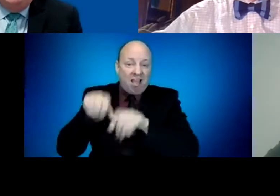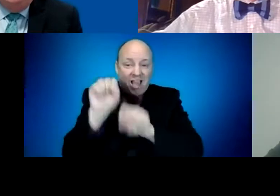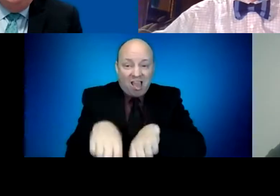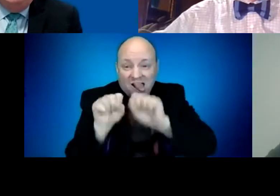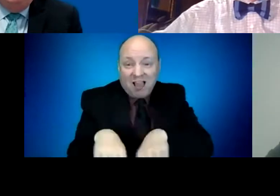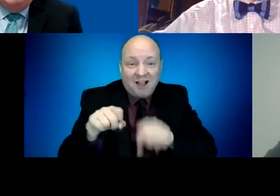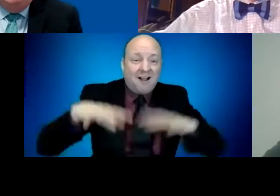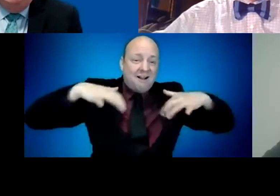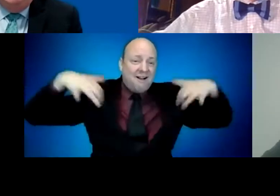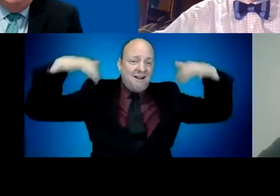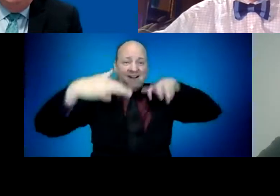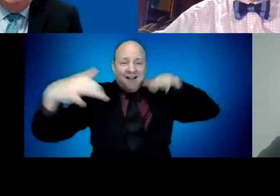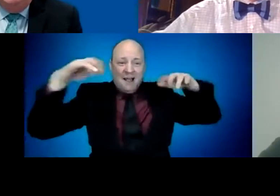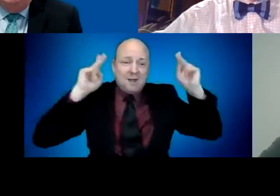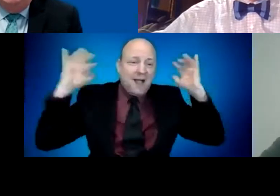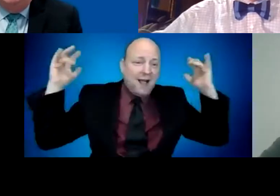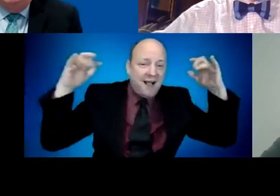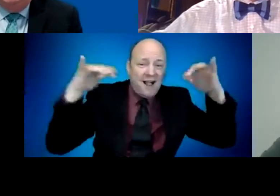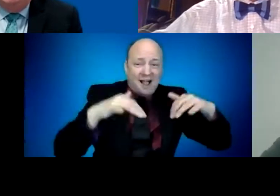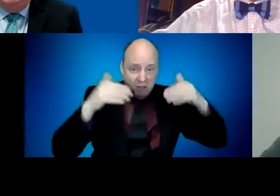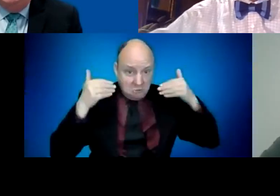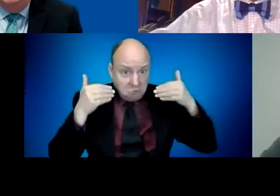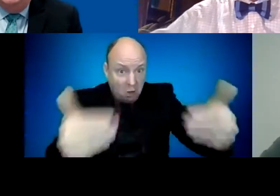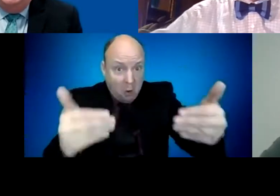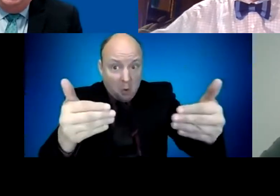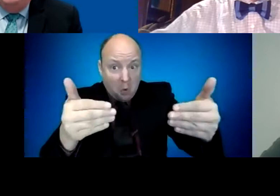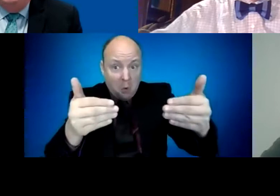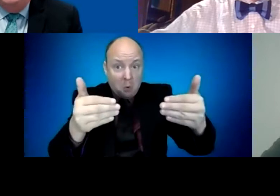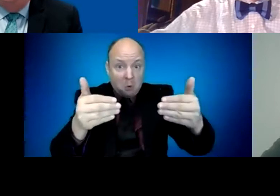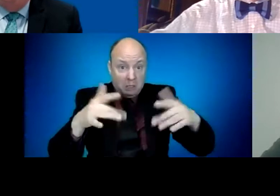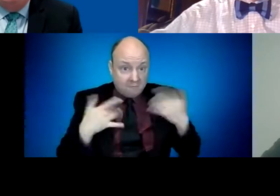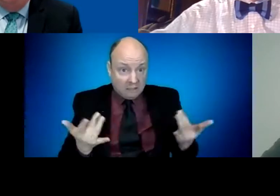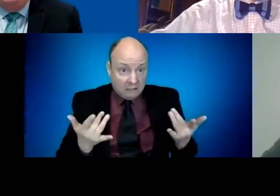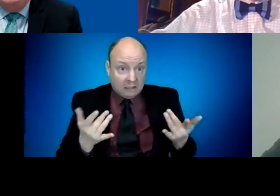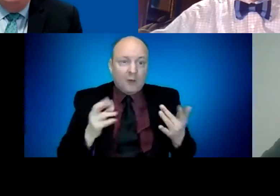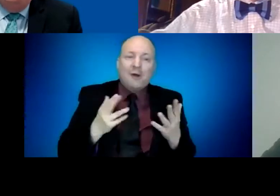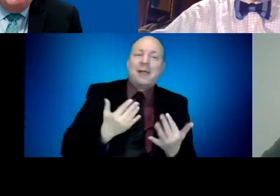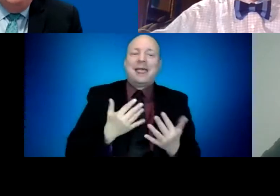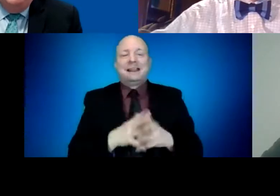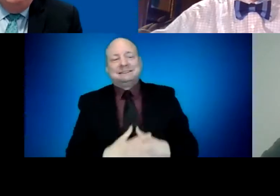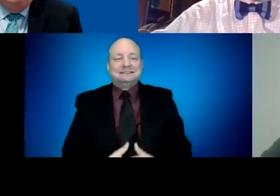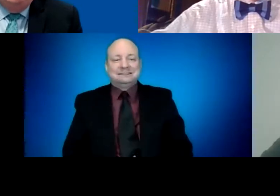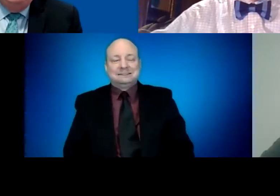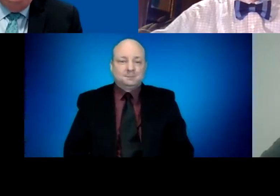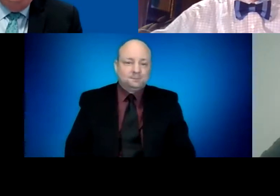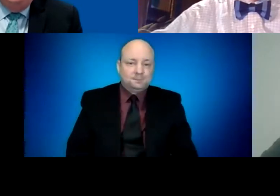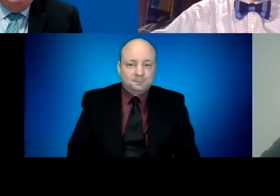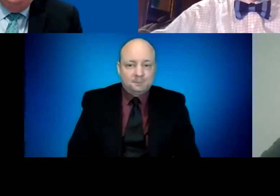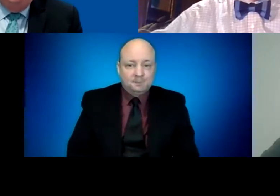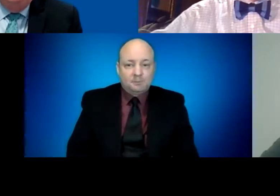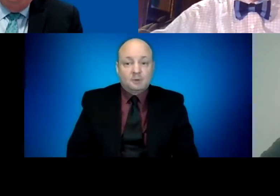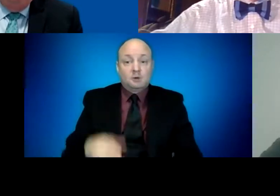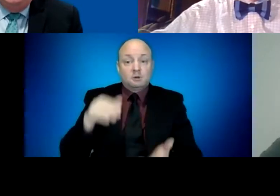first part of that question and pitch the second part to Dr. Seidlinger. We know that by the end of May, we'll have received enough